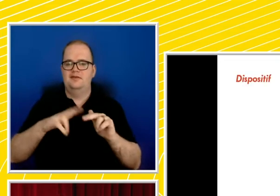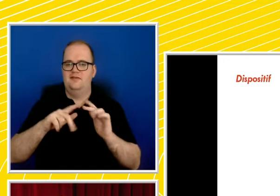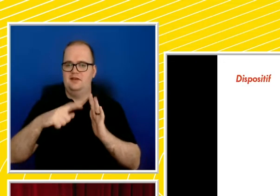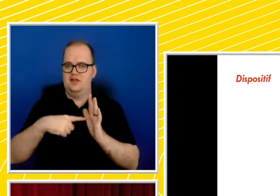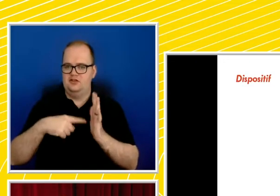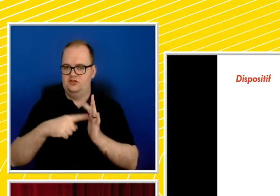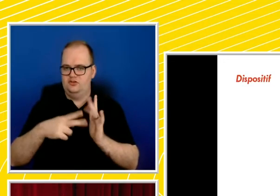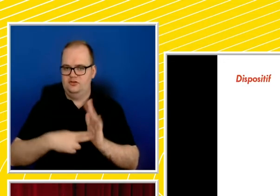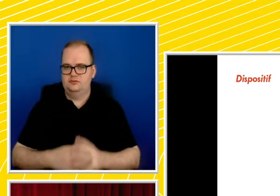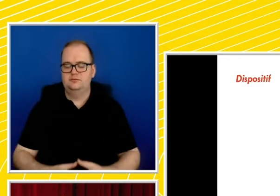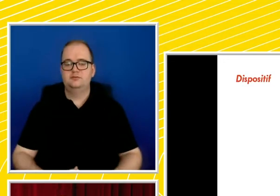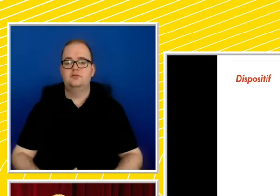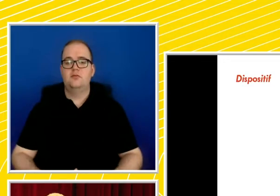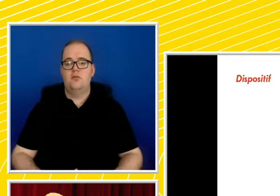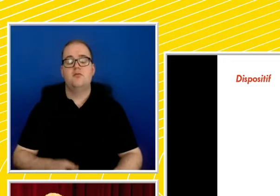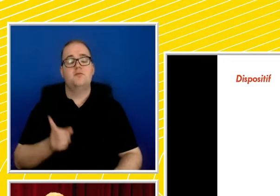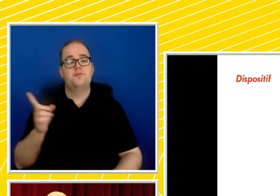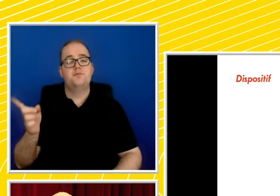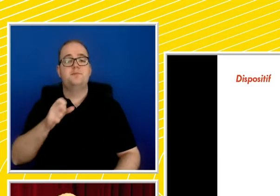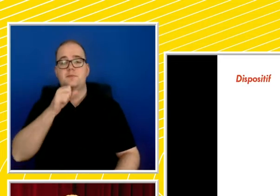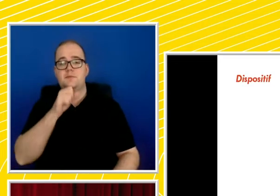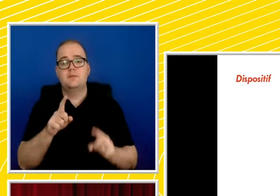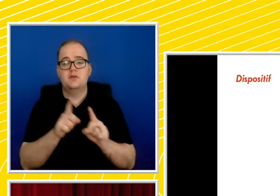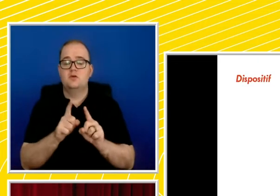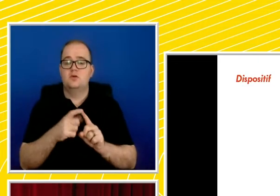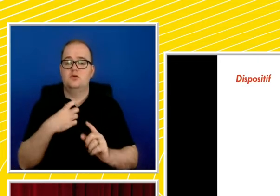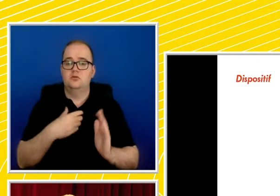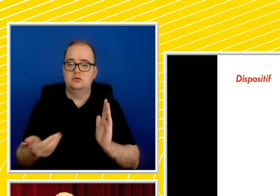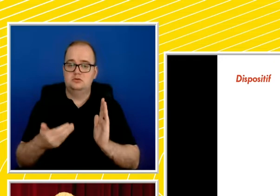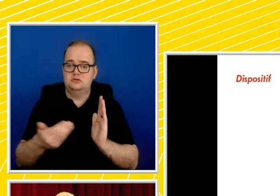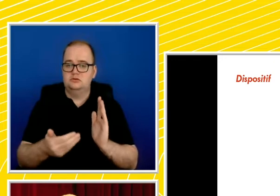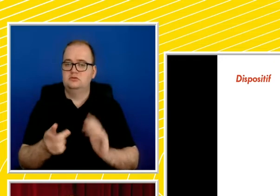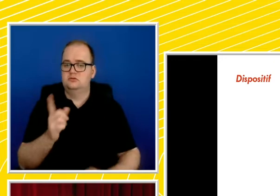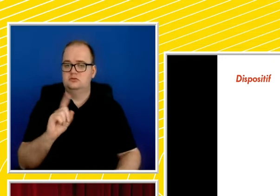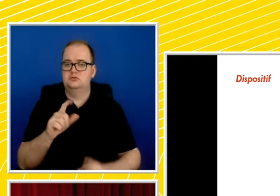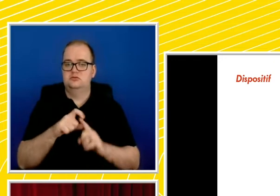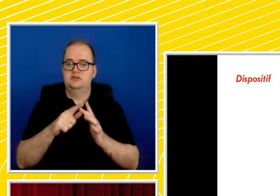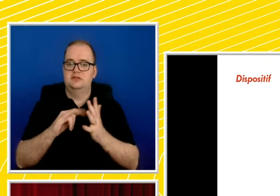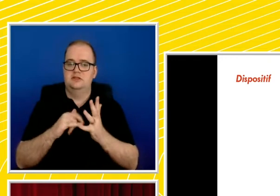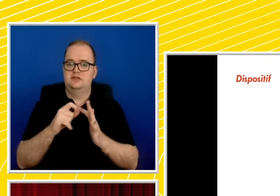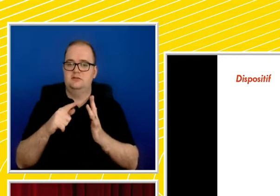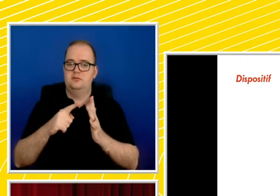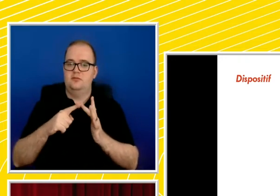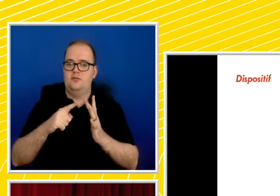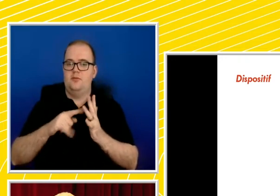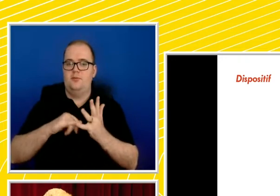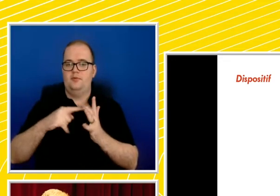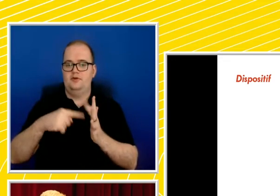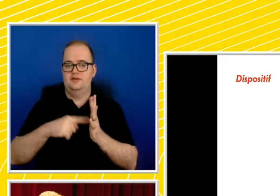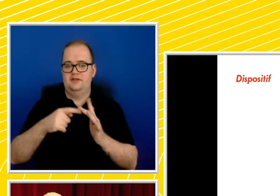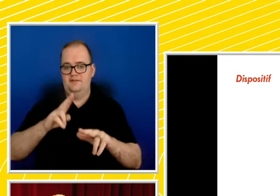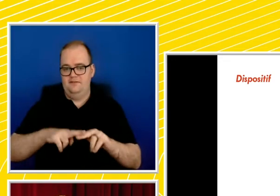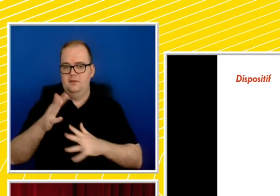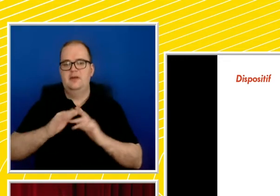Now, Foucault further elaborated the notion of the dispositif, which is loosely translated as urgent need. That provides a pretext to the